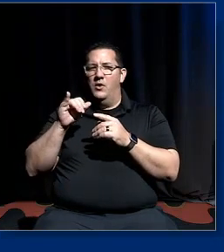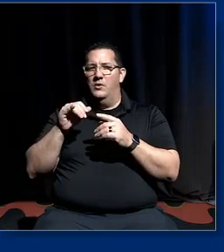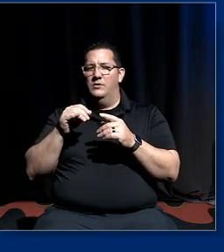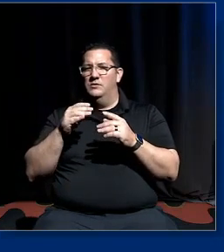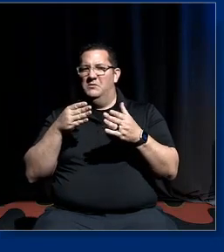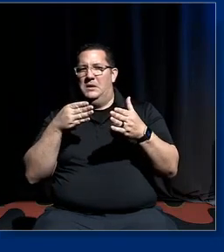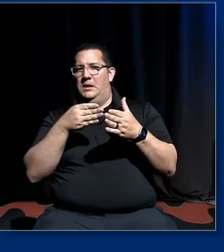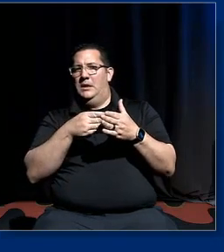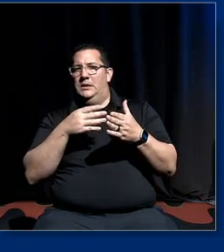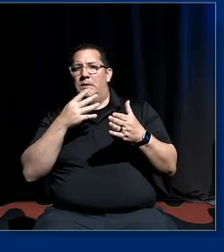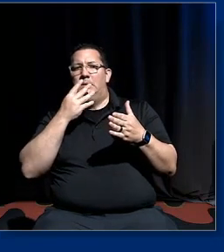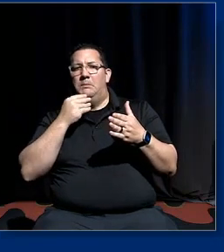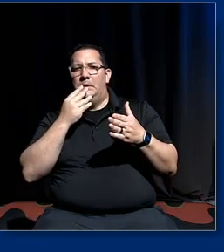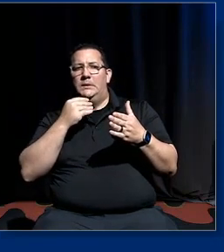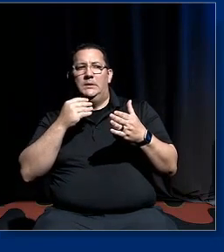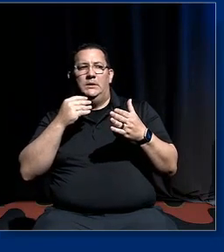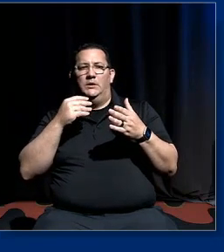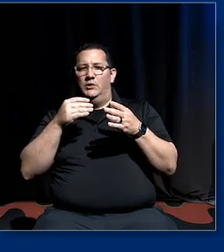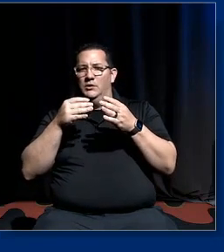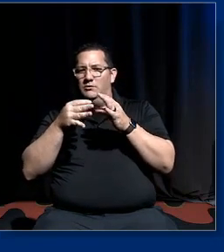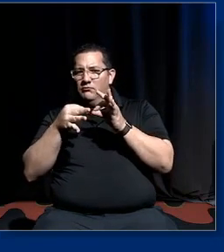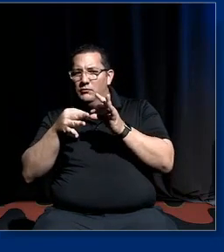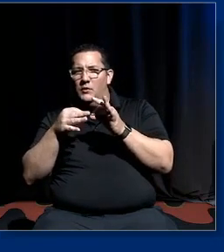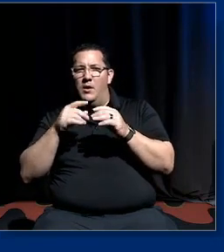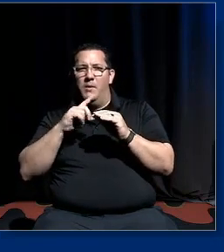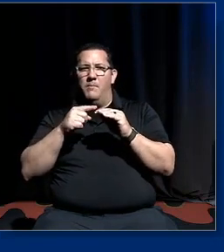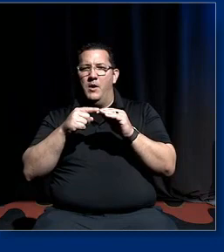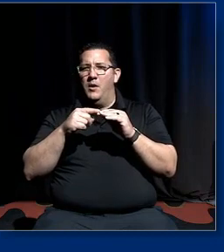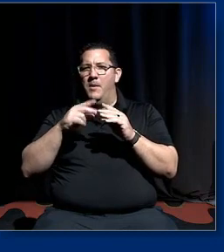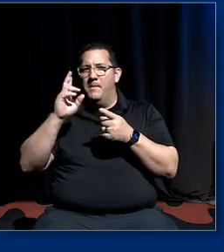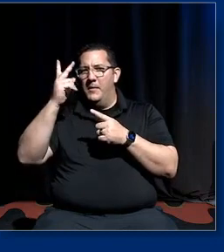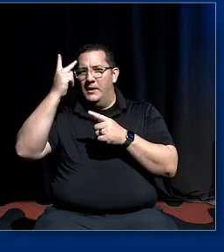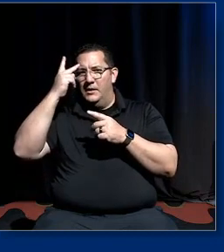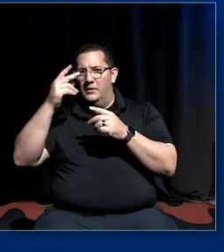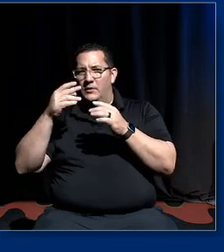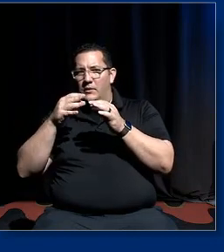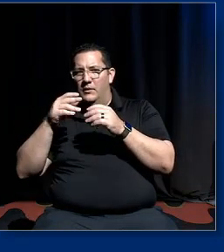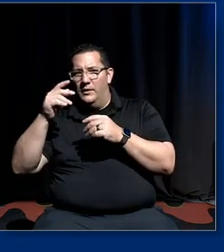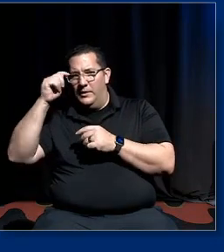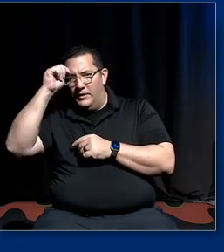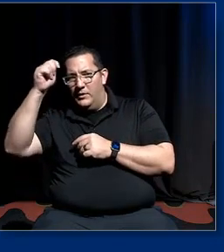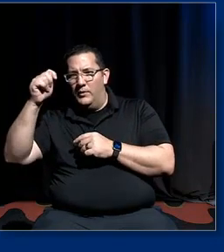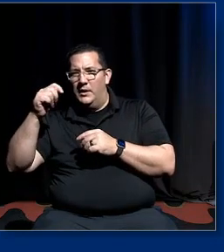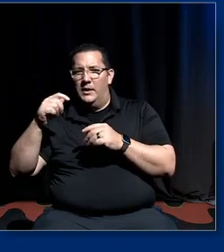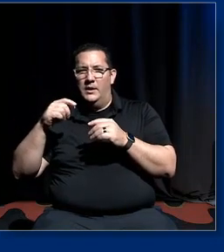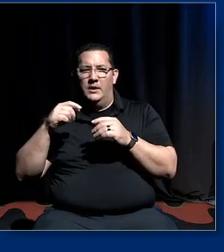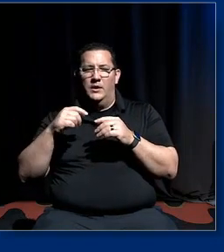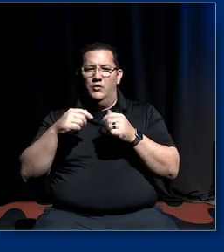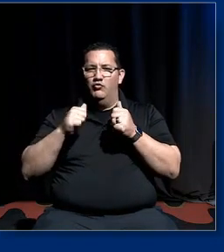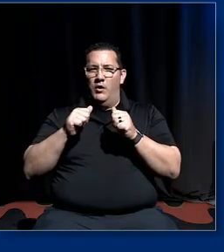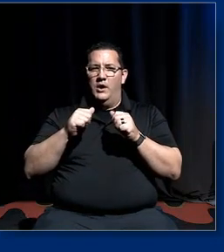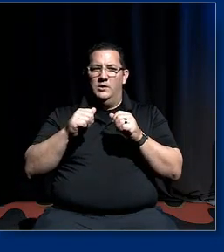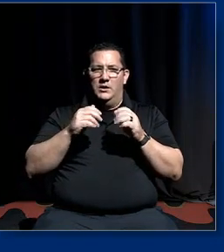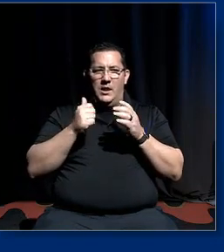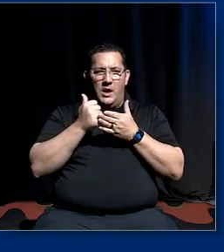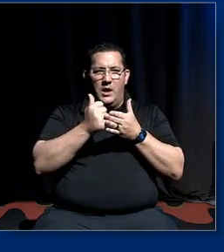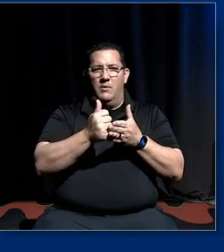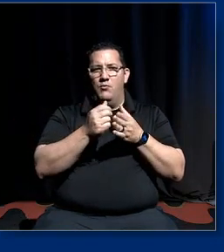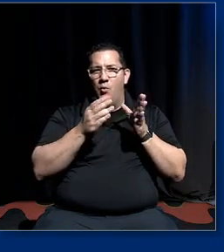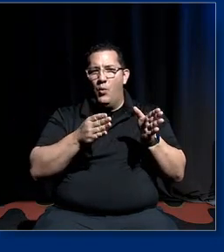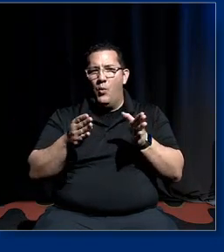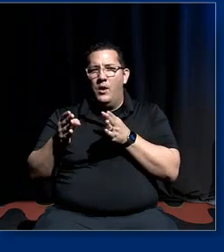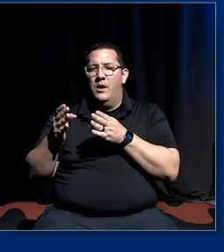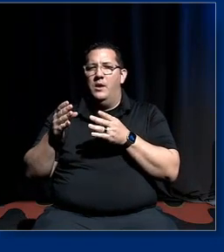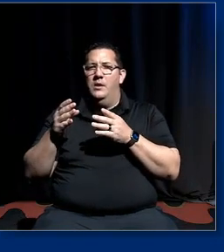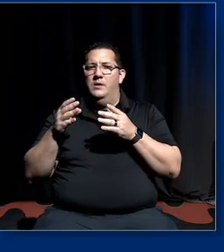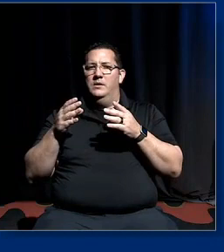theory um basically telling white folks how to organize the silence list at the back of one of the first i